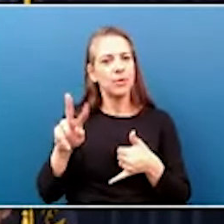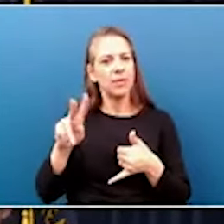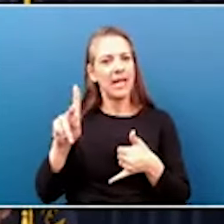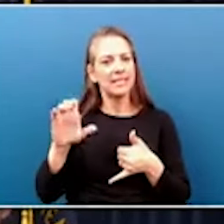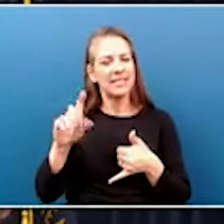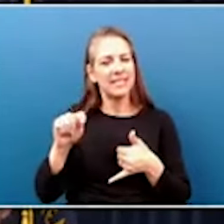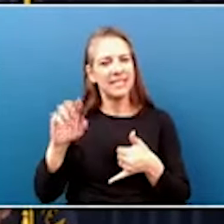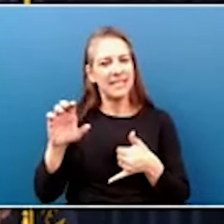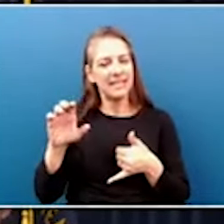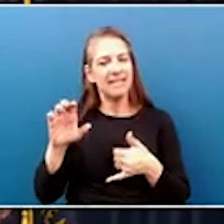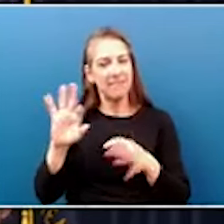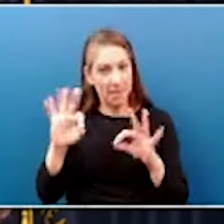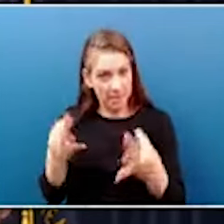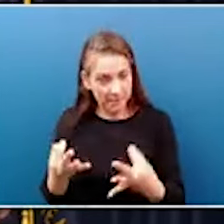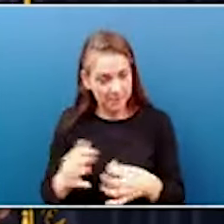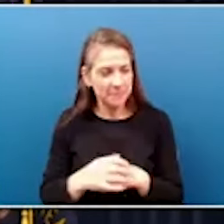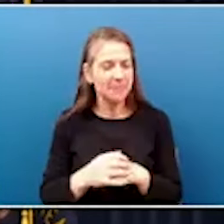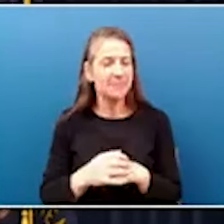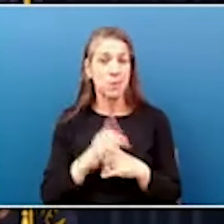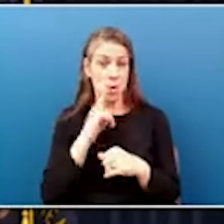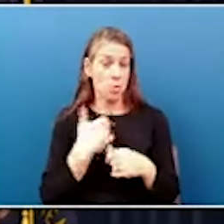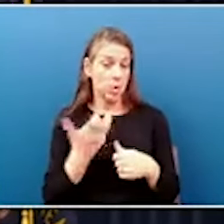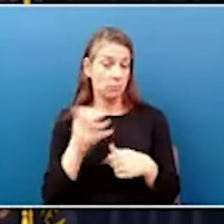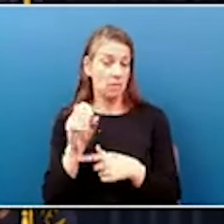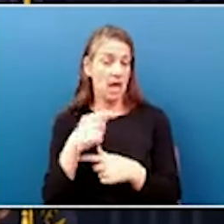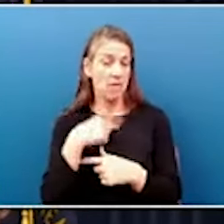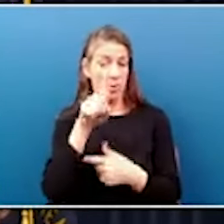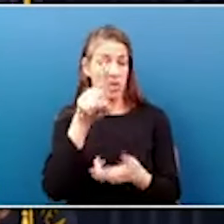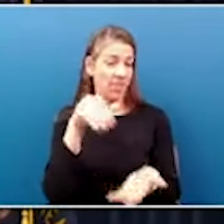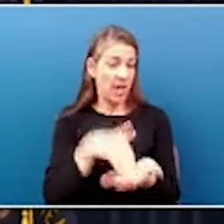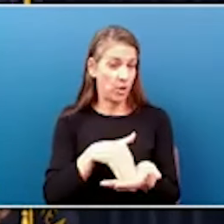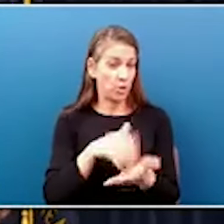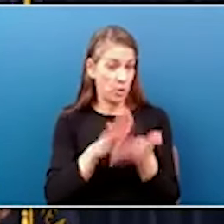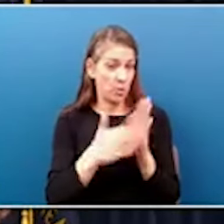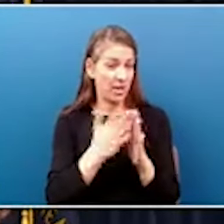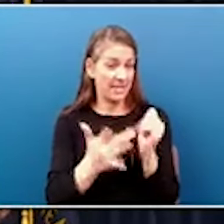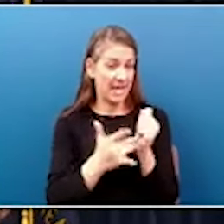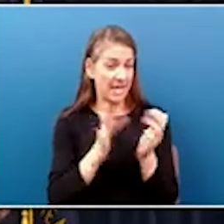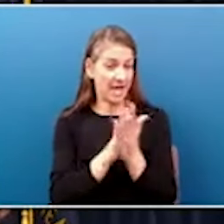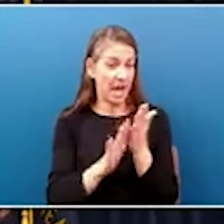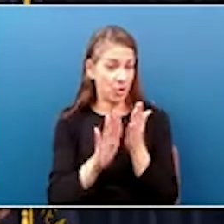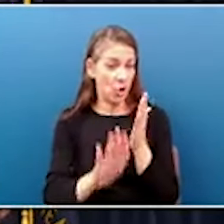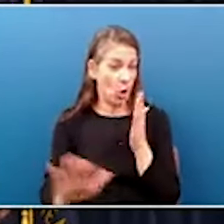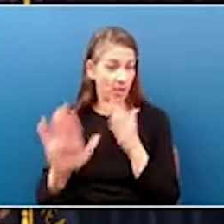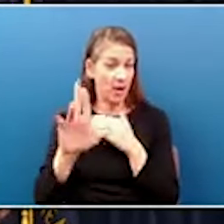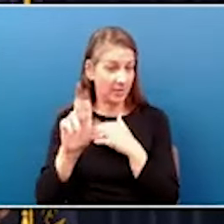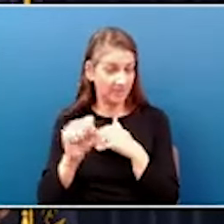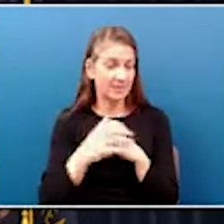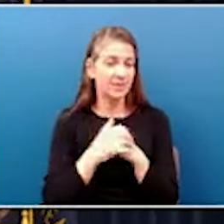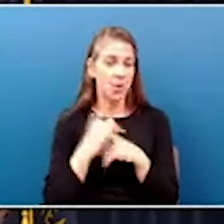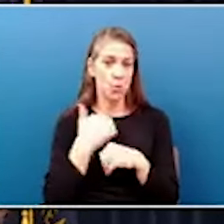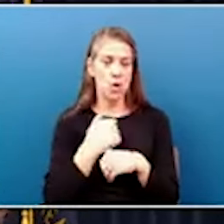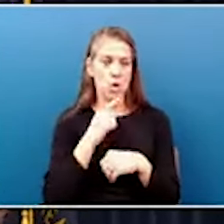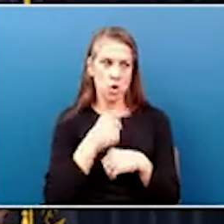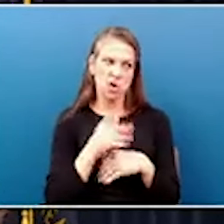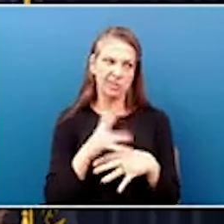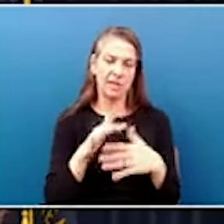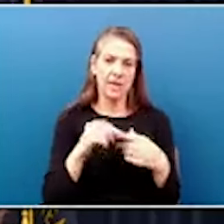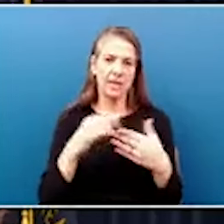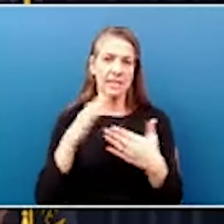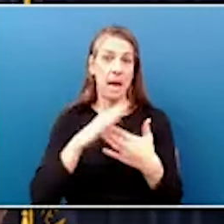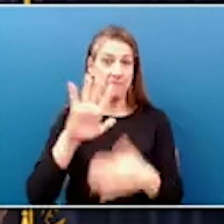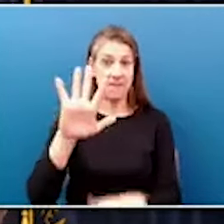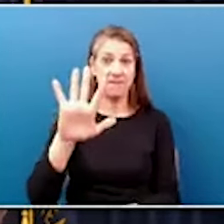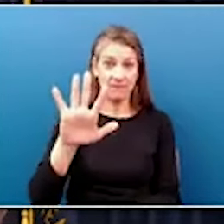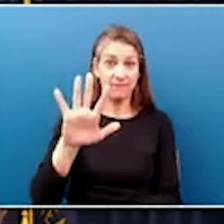A quick true stat, there are a thousand community and technical colleges across the nation. We continue to be ranked in the top five on